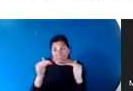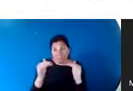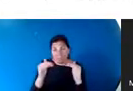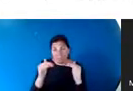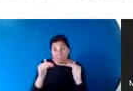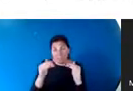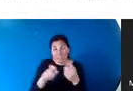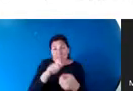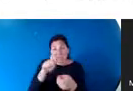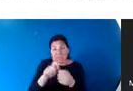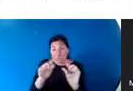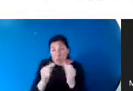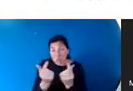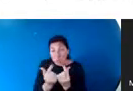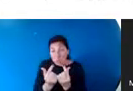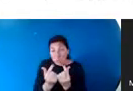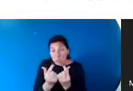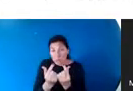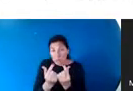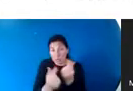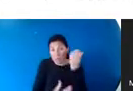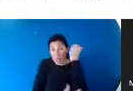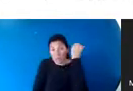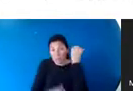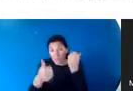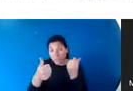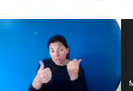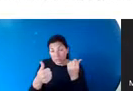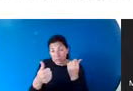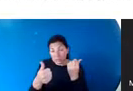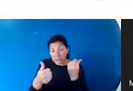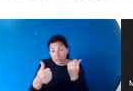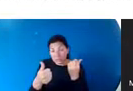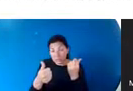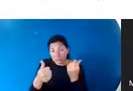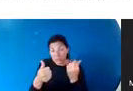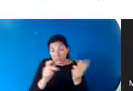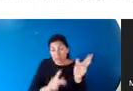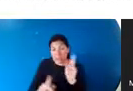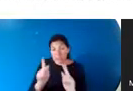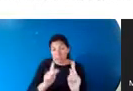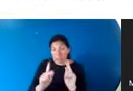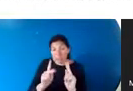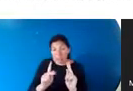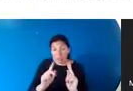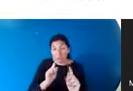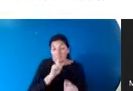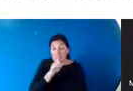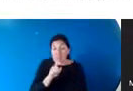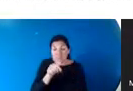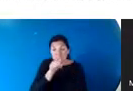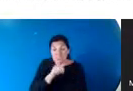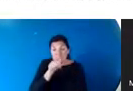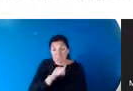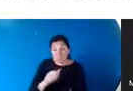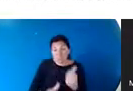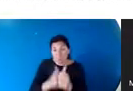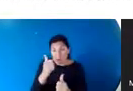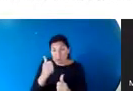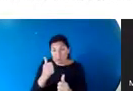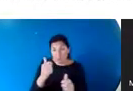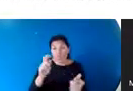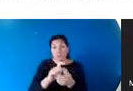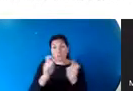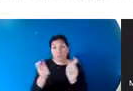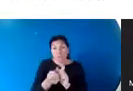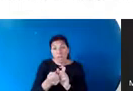group, namely the poorest 50% of the population that suffered most. Although there was a change in employment for everybody, for the wealthiest quarter of the population, the change in